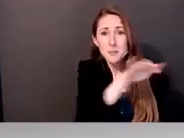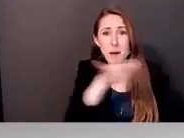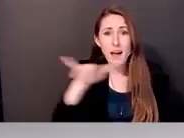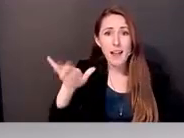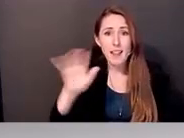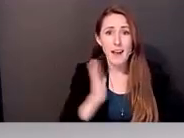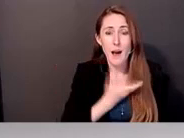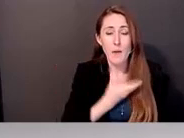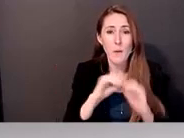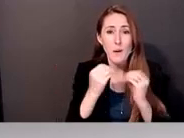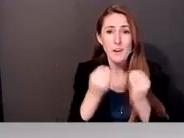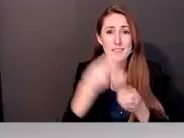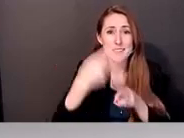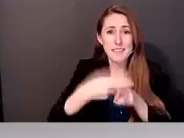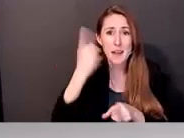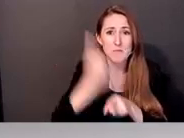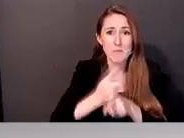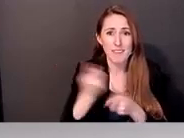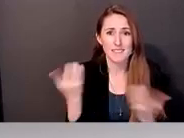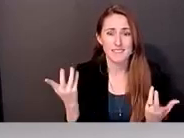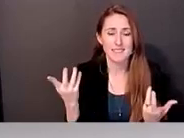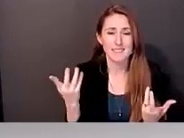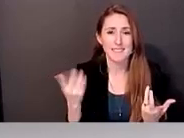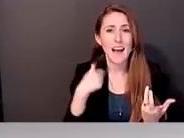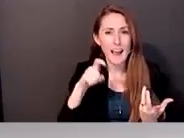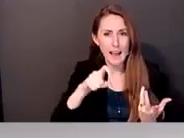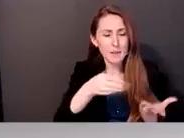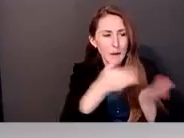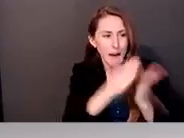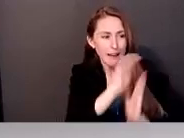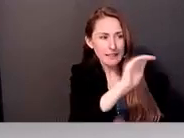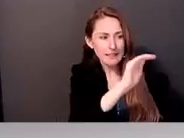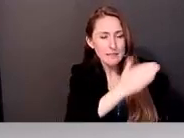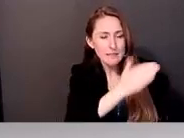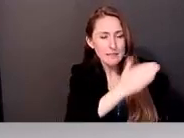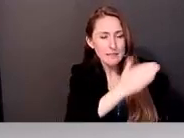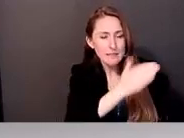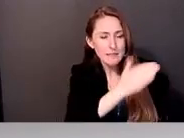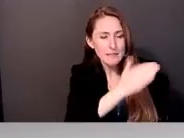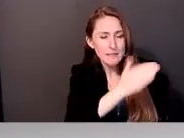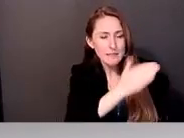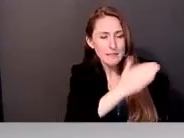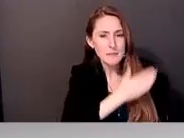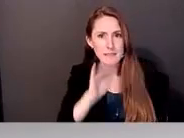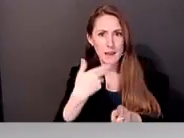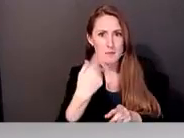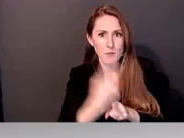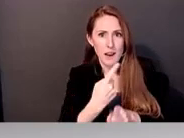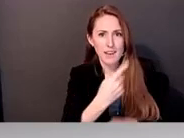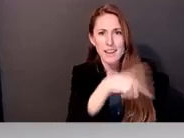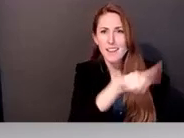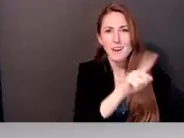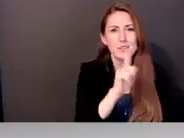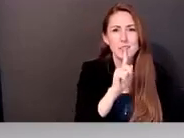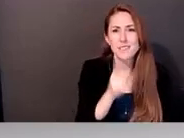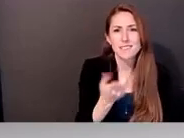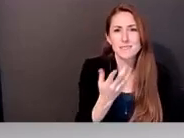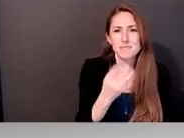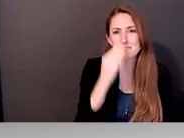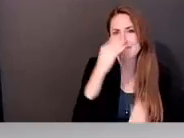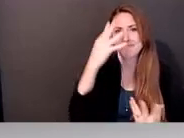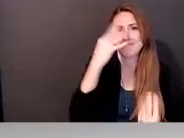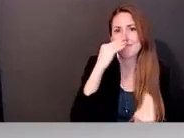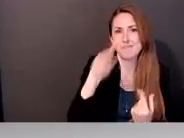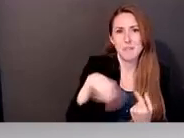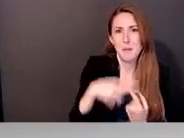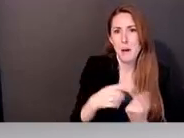the level of lack of attention to detail and lack of, um, interest in promoting us actually. So